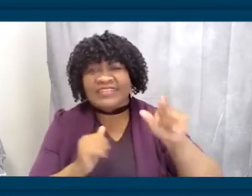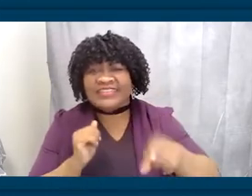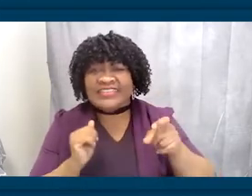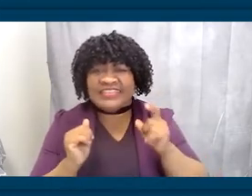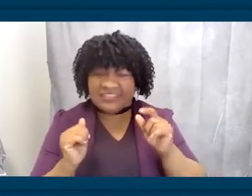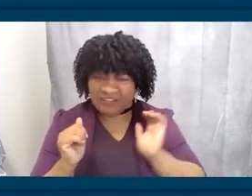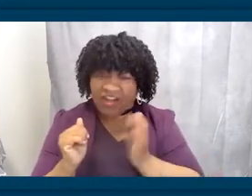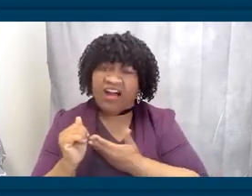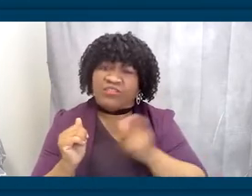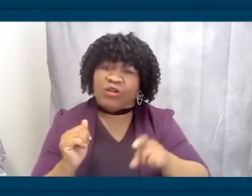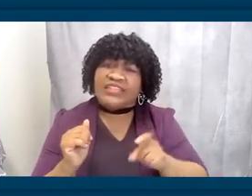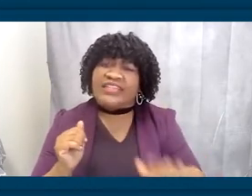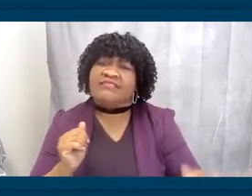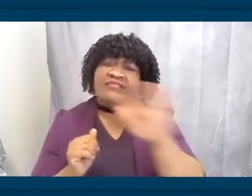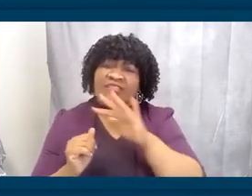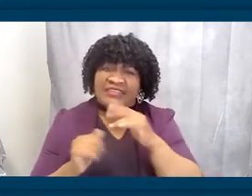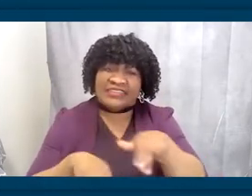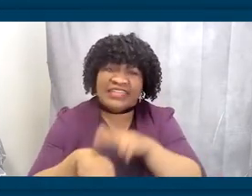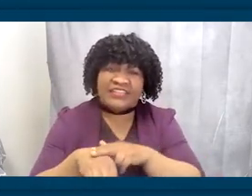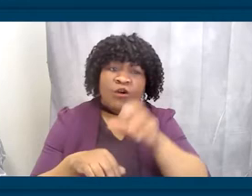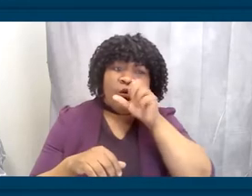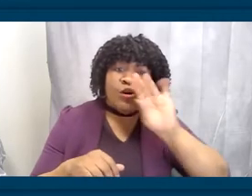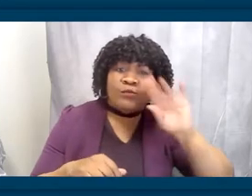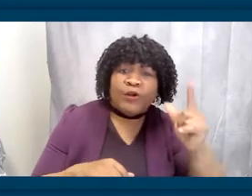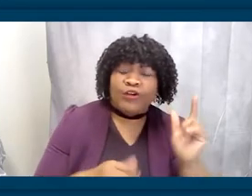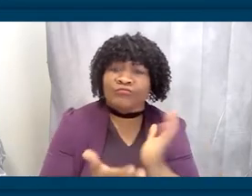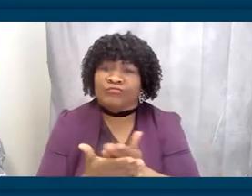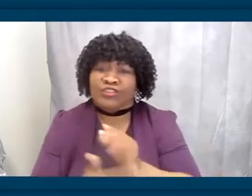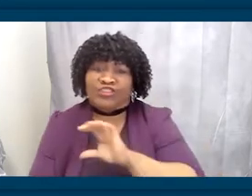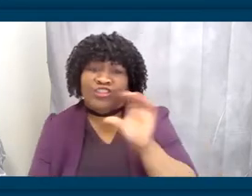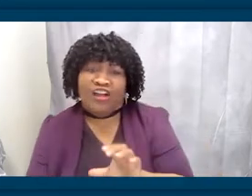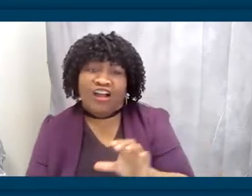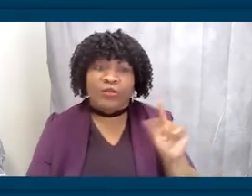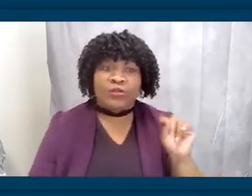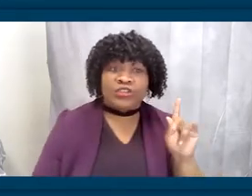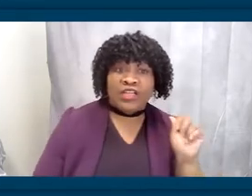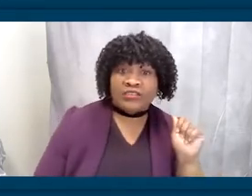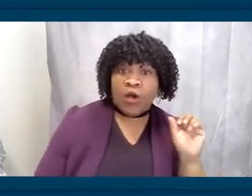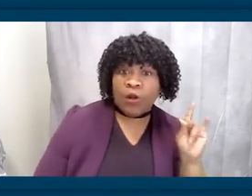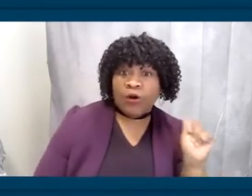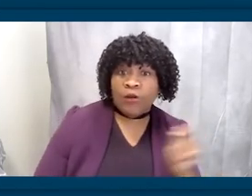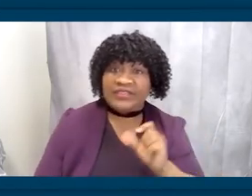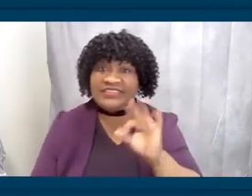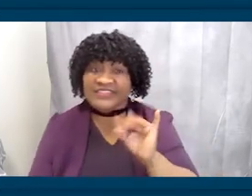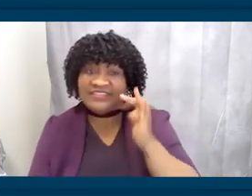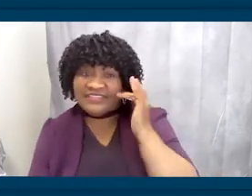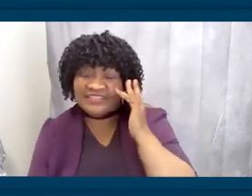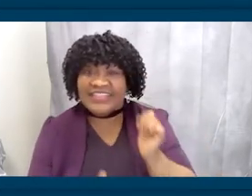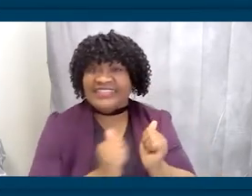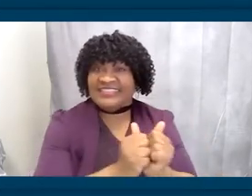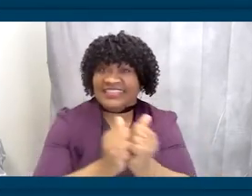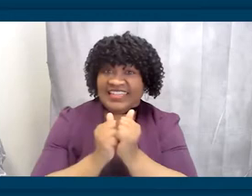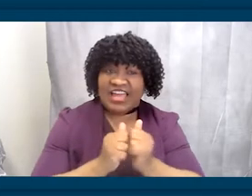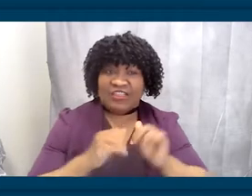San Francisco, together we can bring this nation's reality closer to its original promise and ensure our children